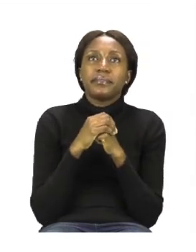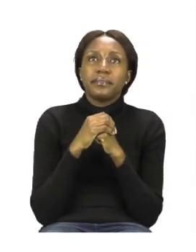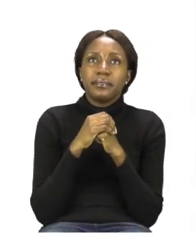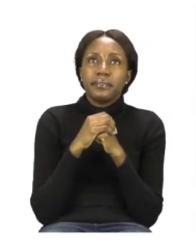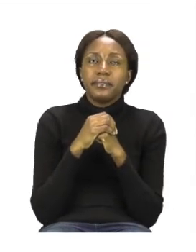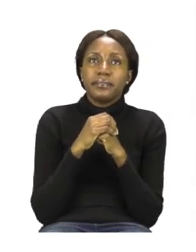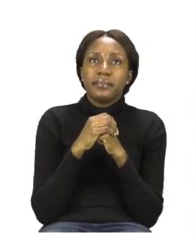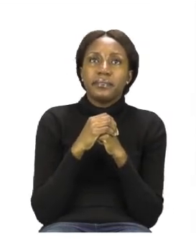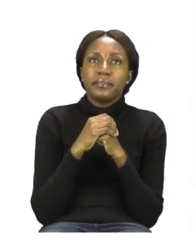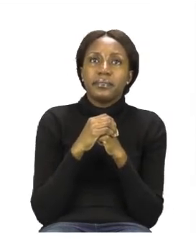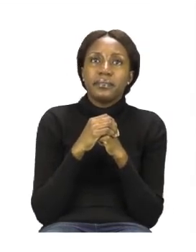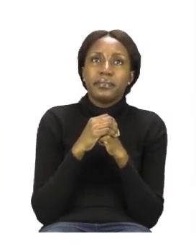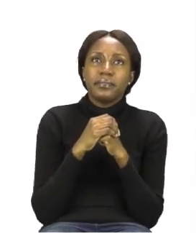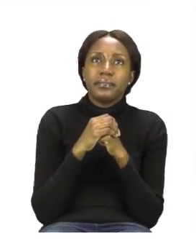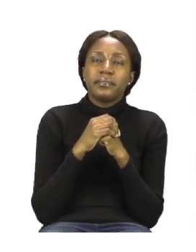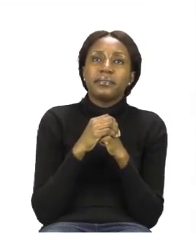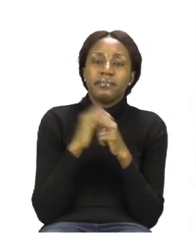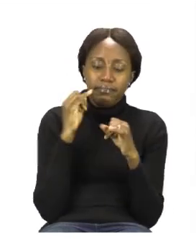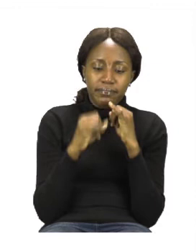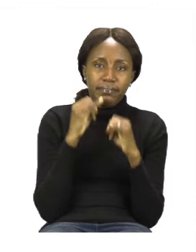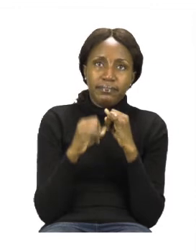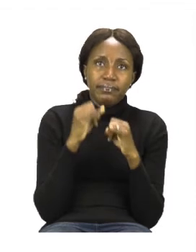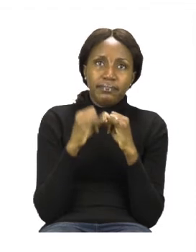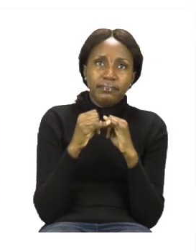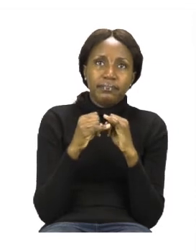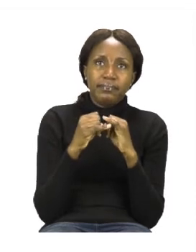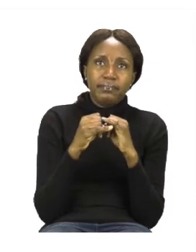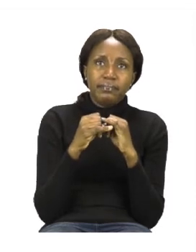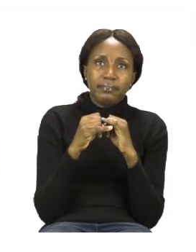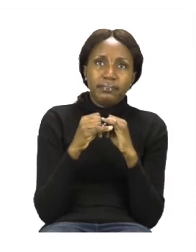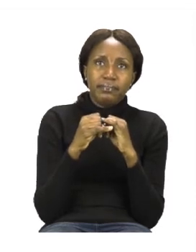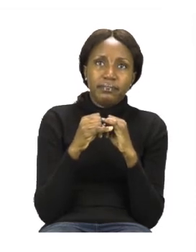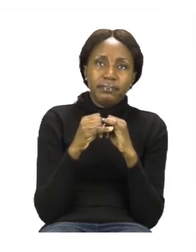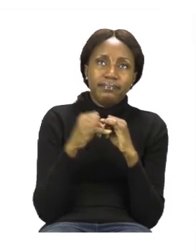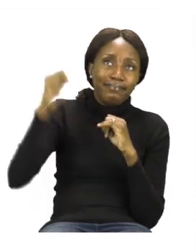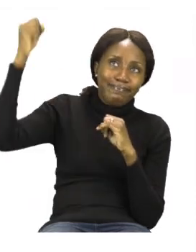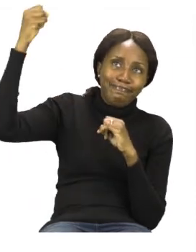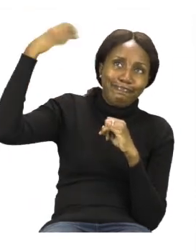Now, we're going to do the last one together where we can see a beautiful sun.